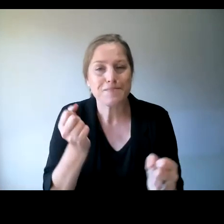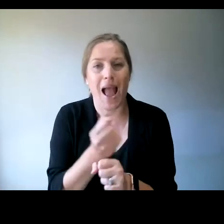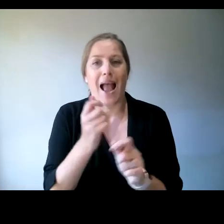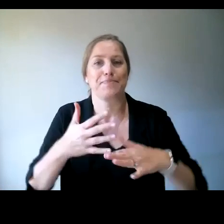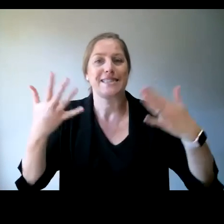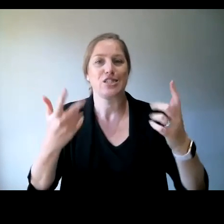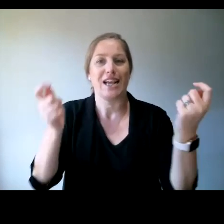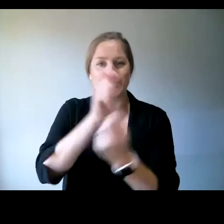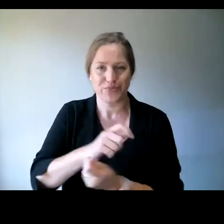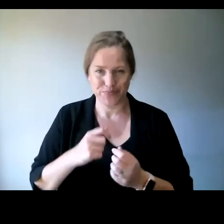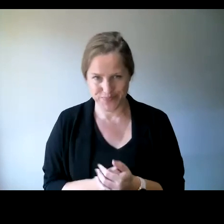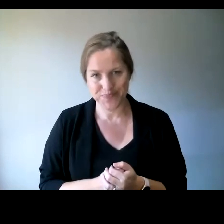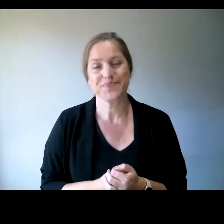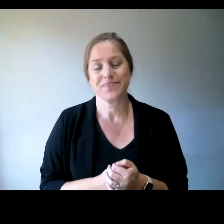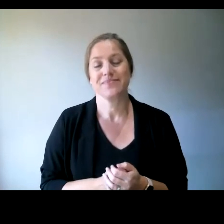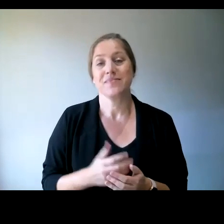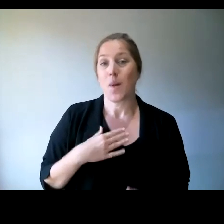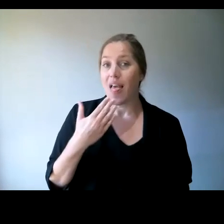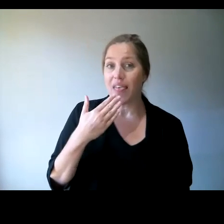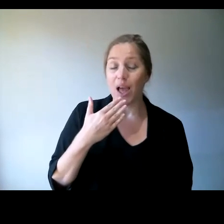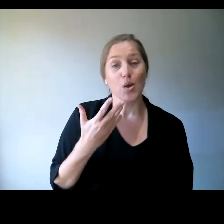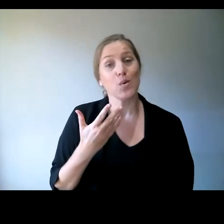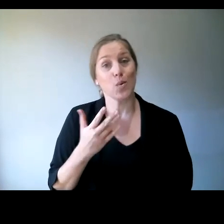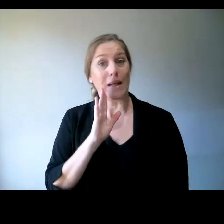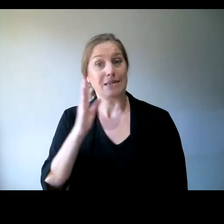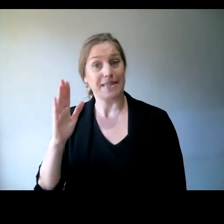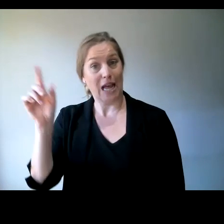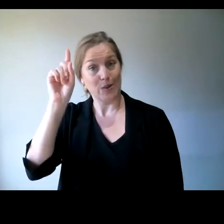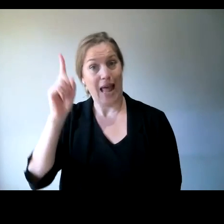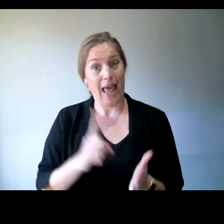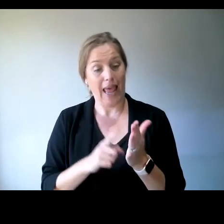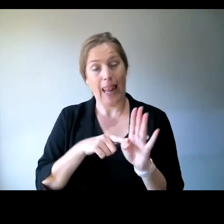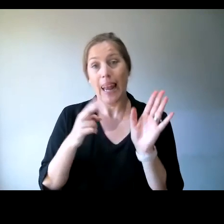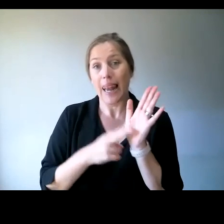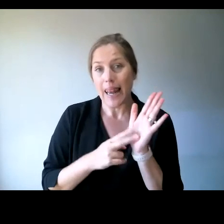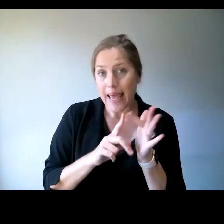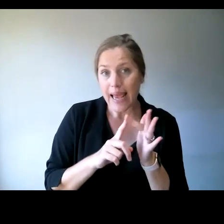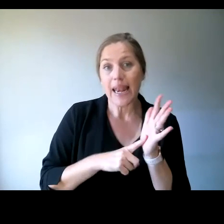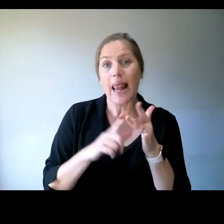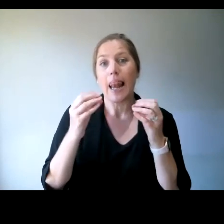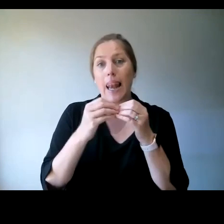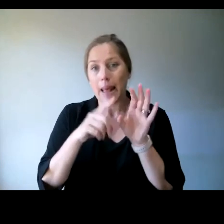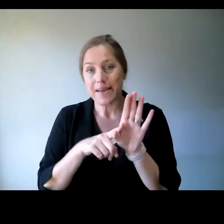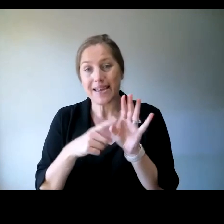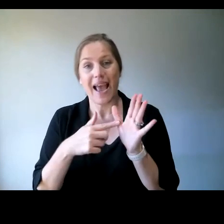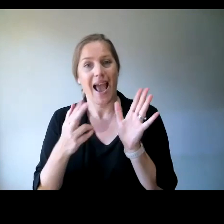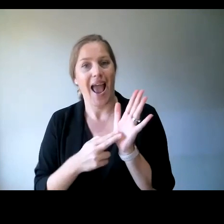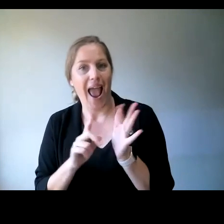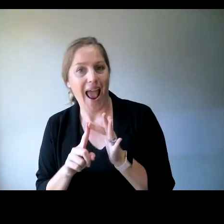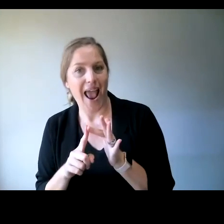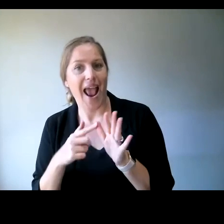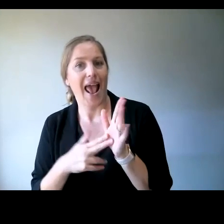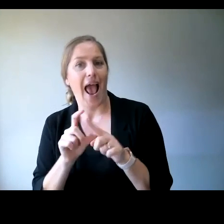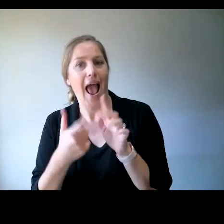I'd like to thank our speakers for today. that's Lynn Foreman, Libby Calloway, Anne Muldowney, and Andrew